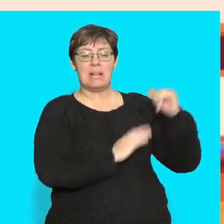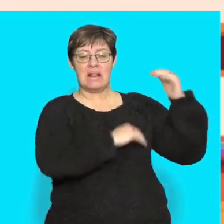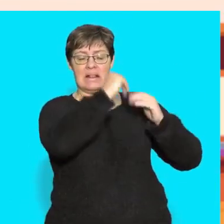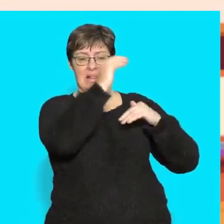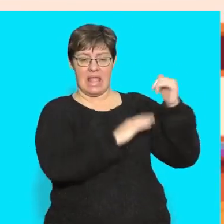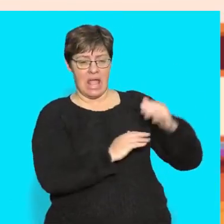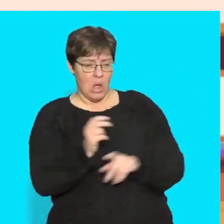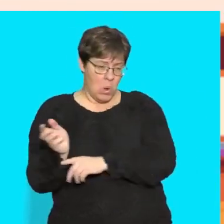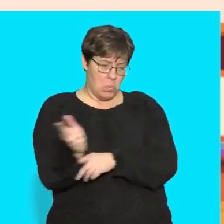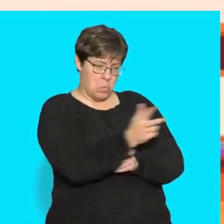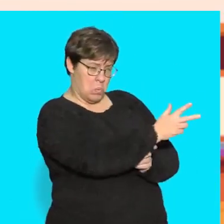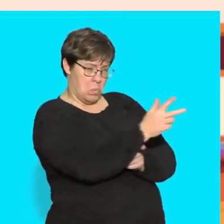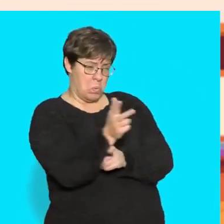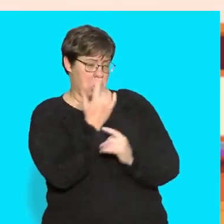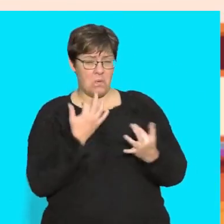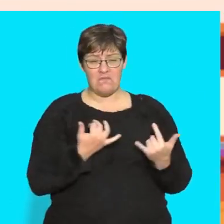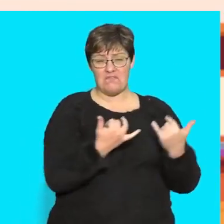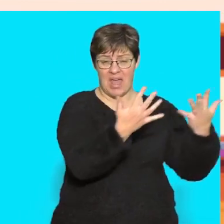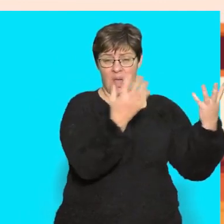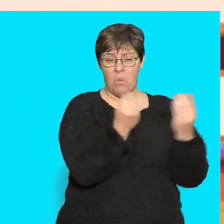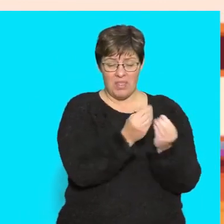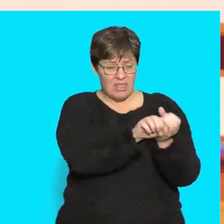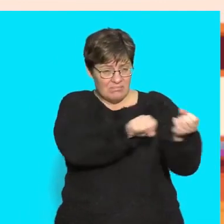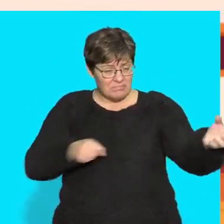hosepipe. Say it to me correctly.